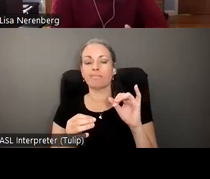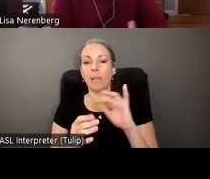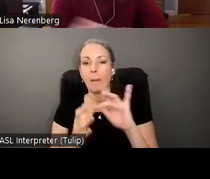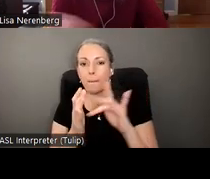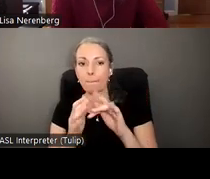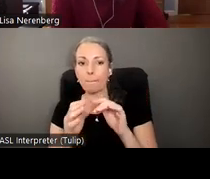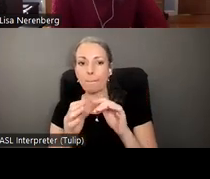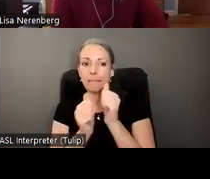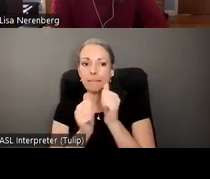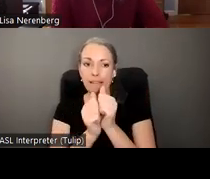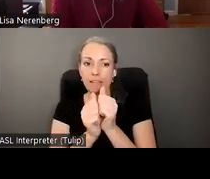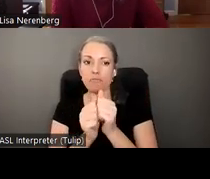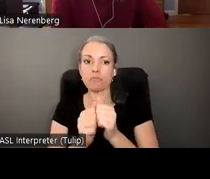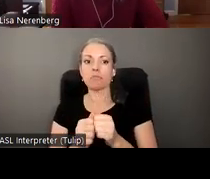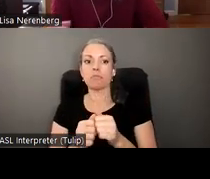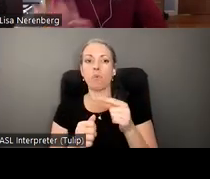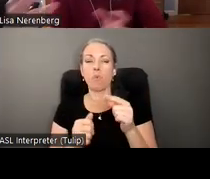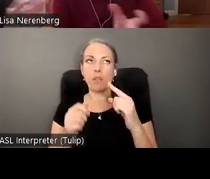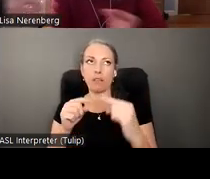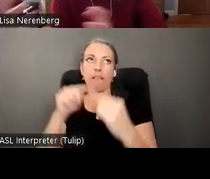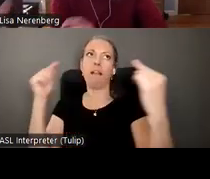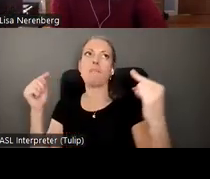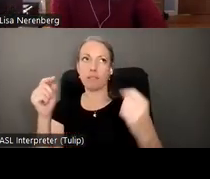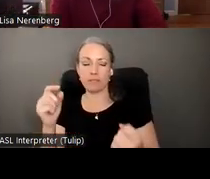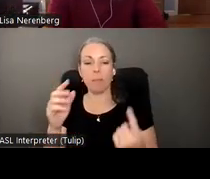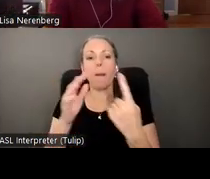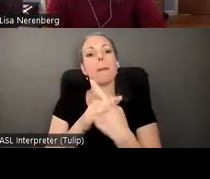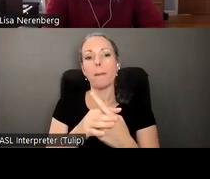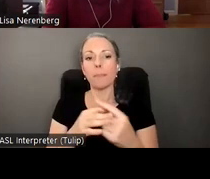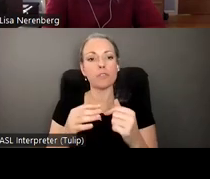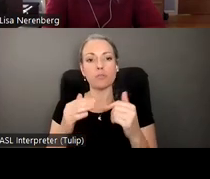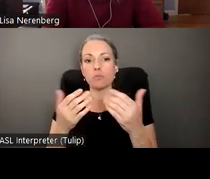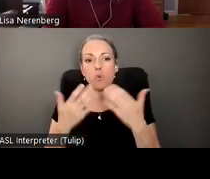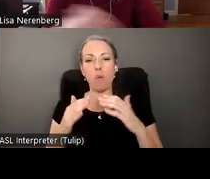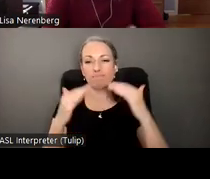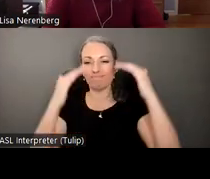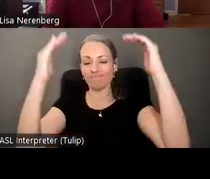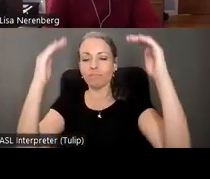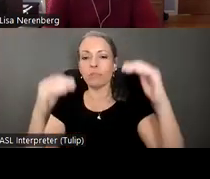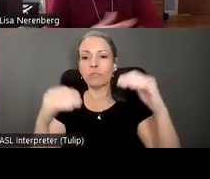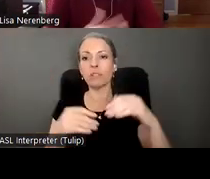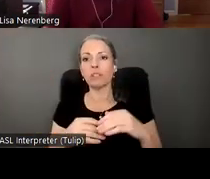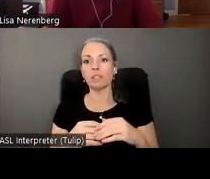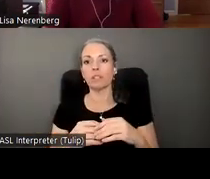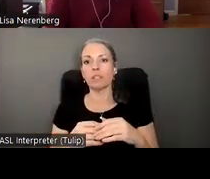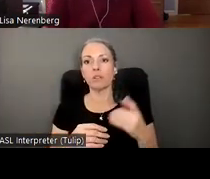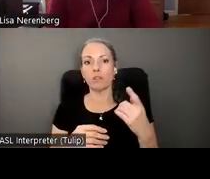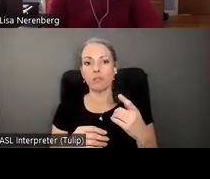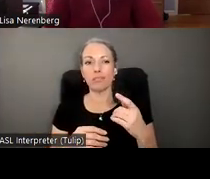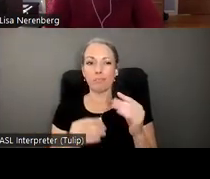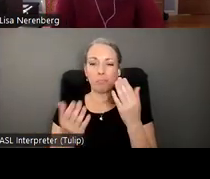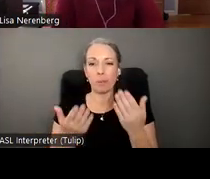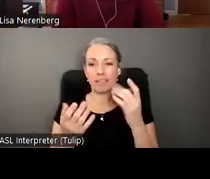help them when conflicts arise so that they don't escalate and become and require more